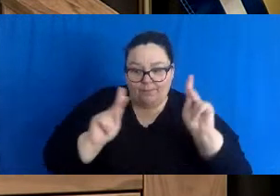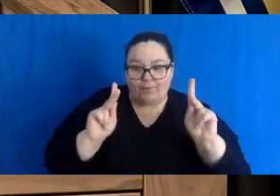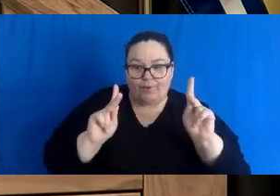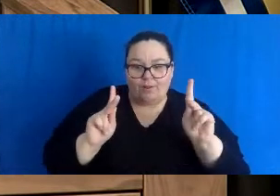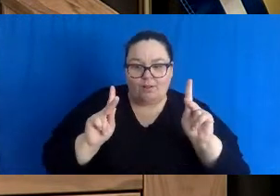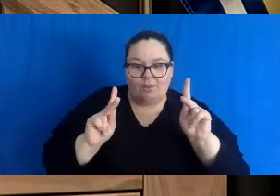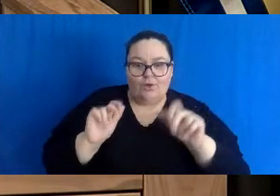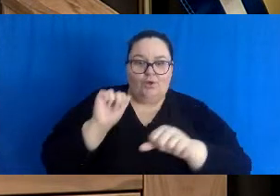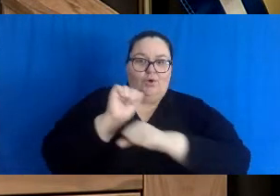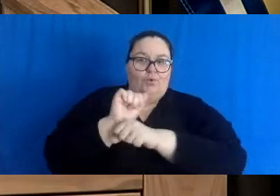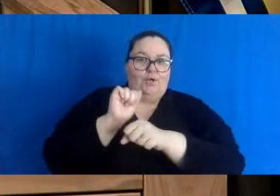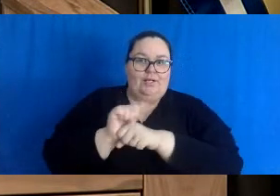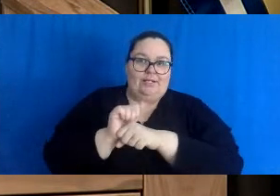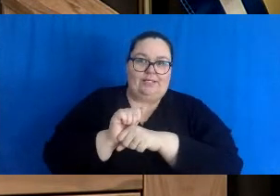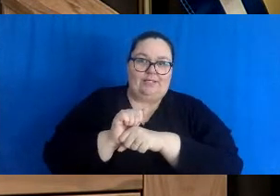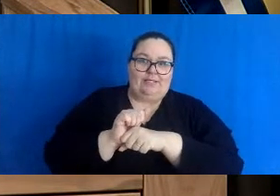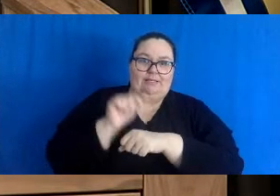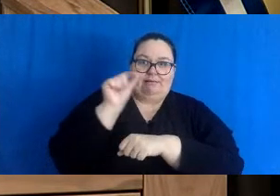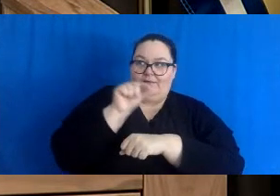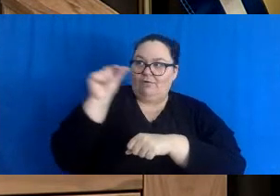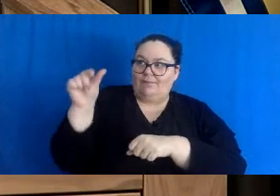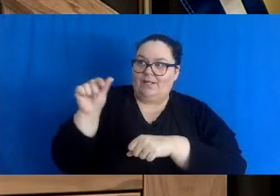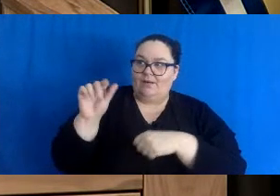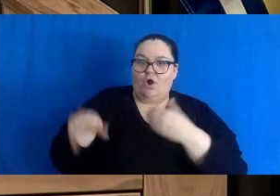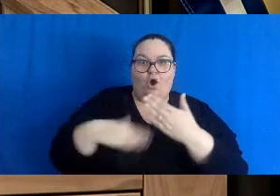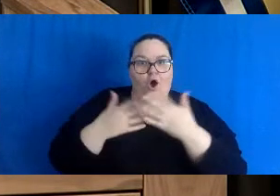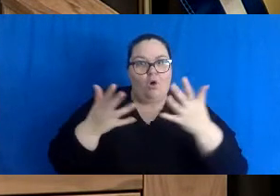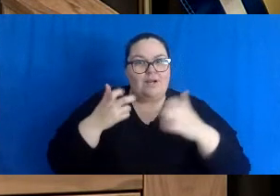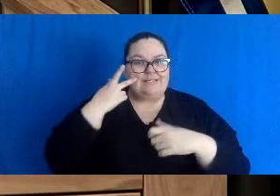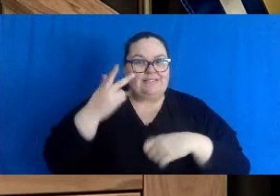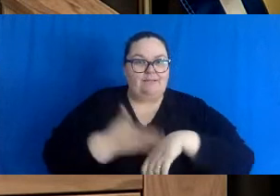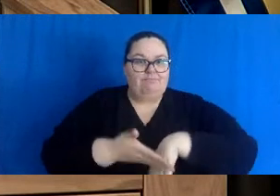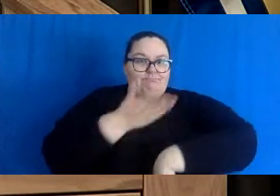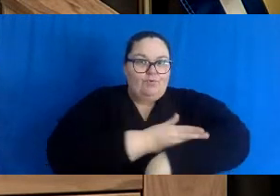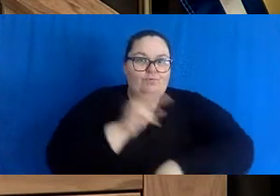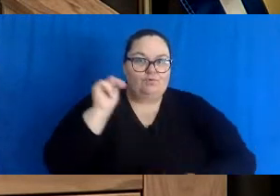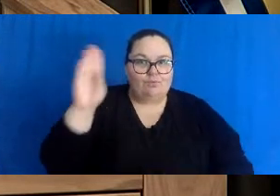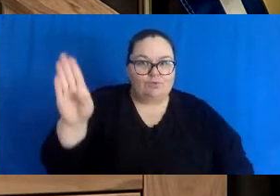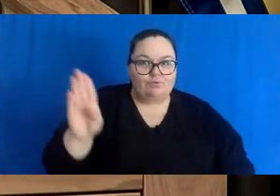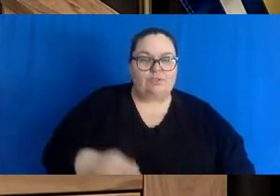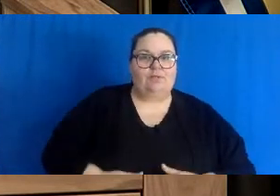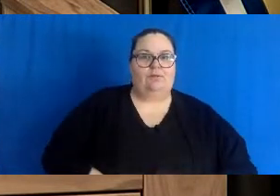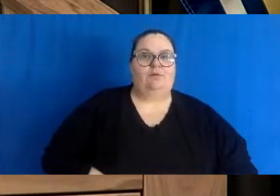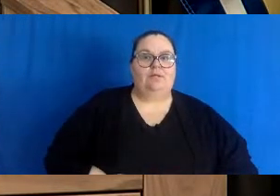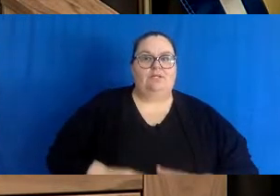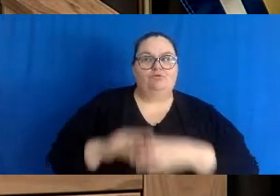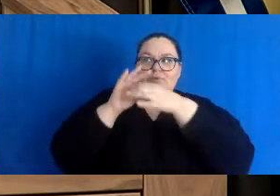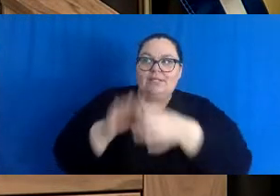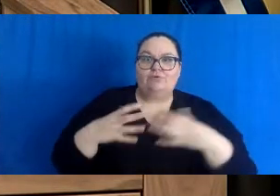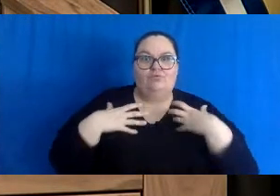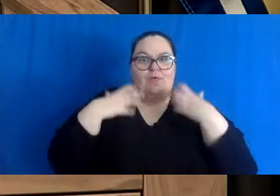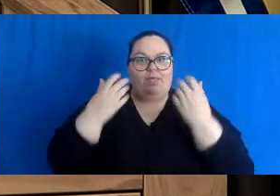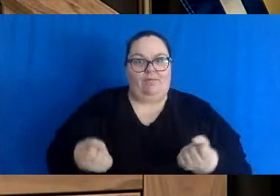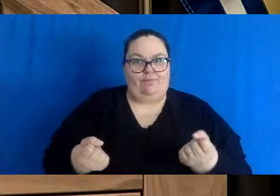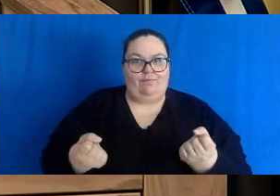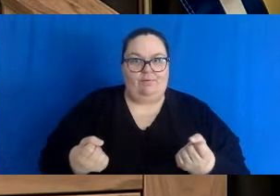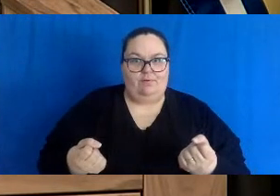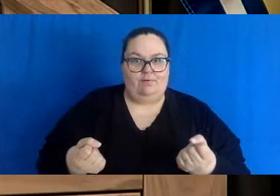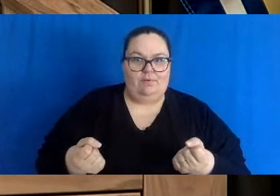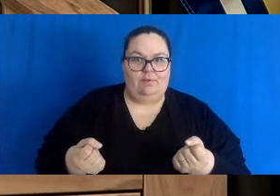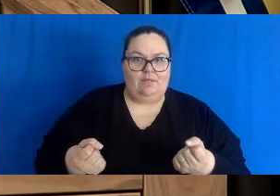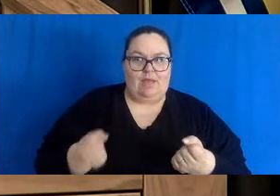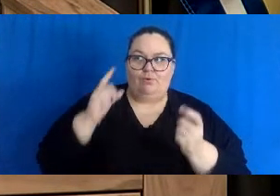service. And every one of them want to see a better New Brunswick. And in this case, it's about health. And we have to recognize their